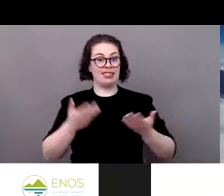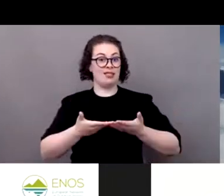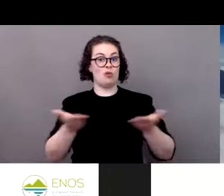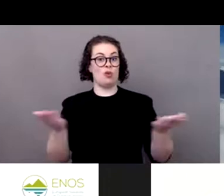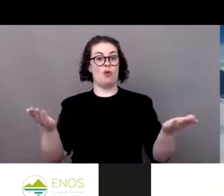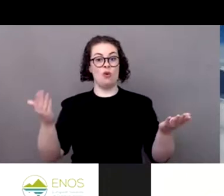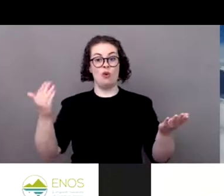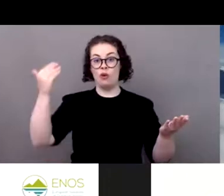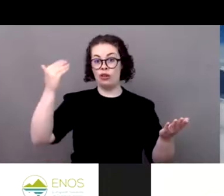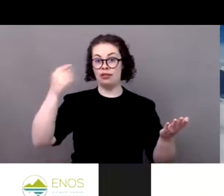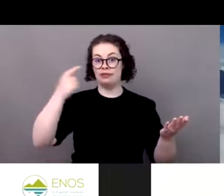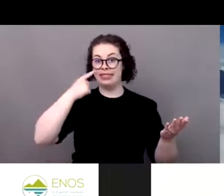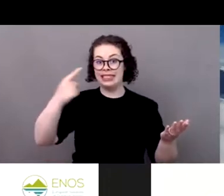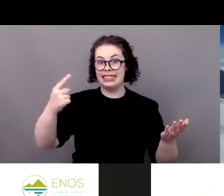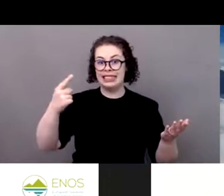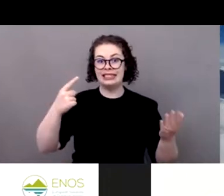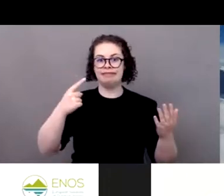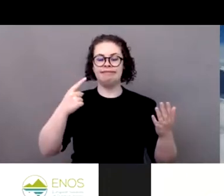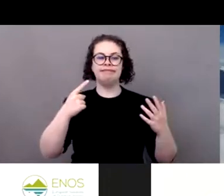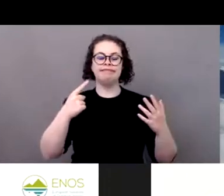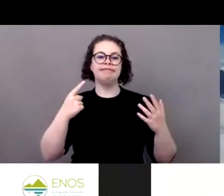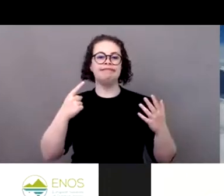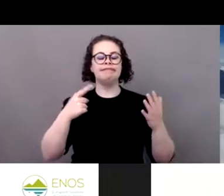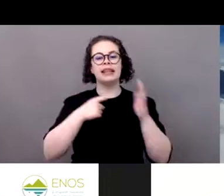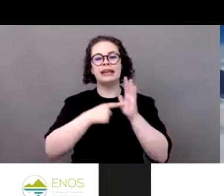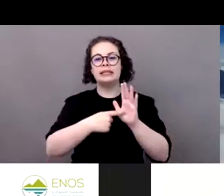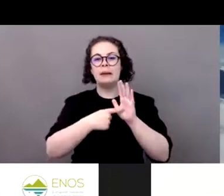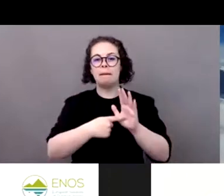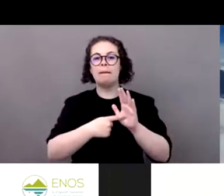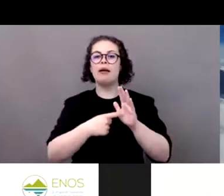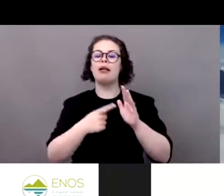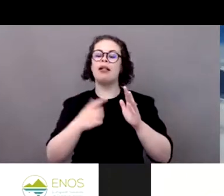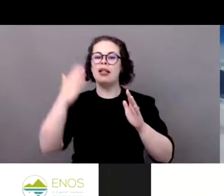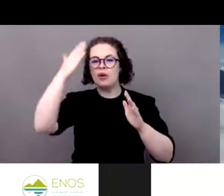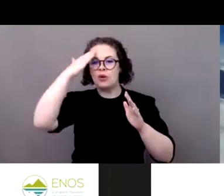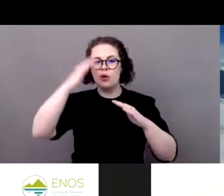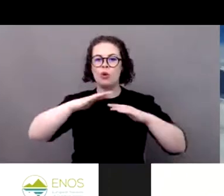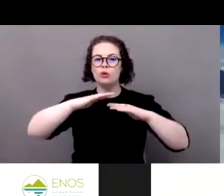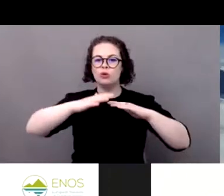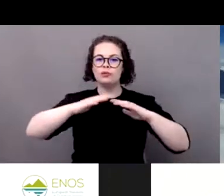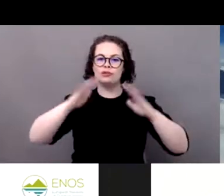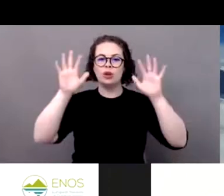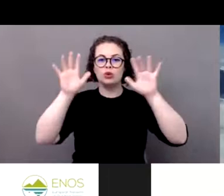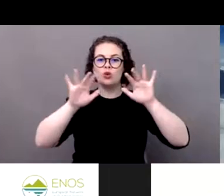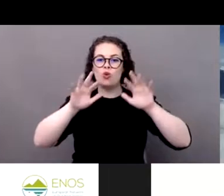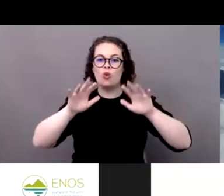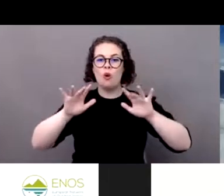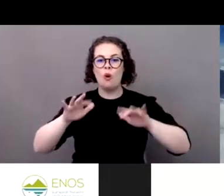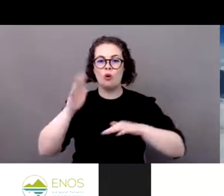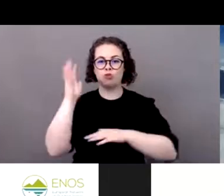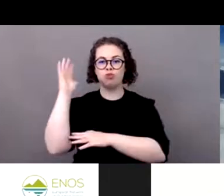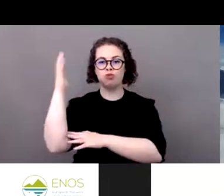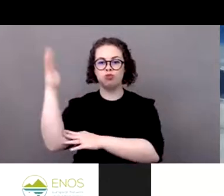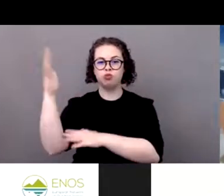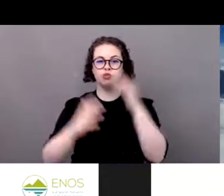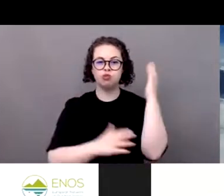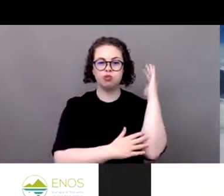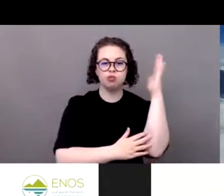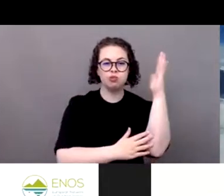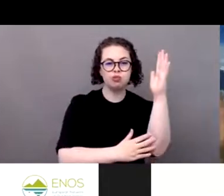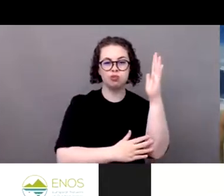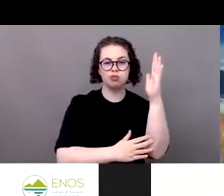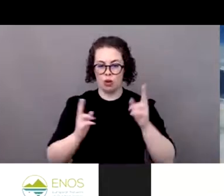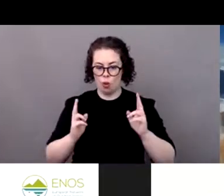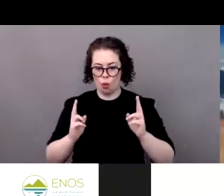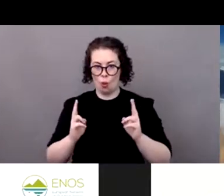examples of cross-country competition, biathlon competitions, where you just really have a wide stretch of snow surrounded